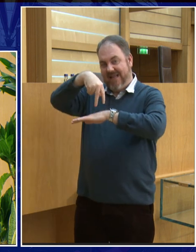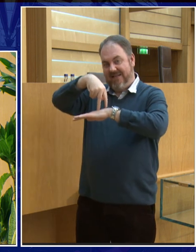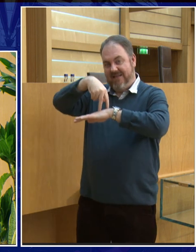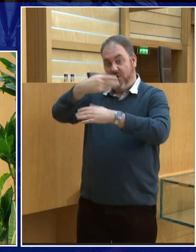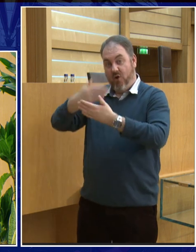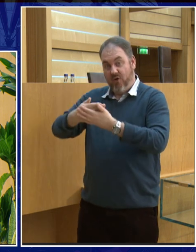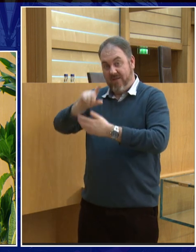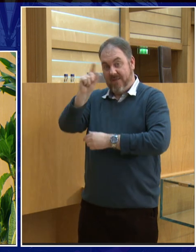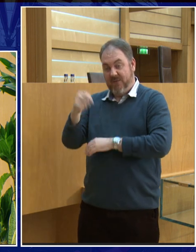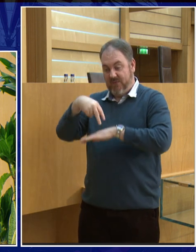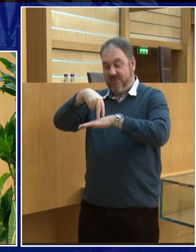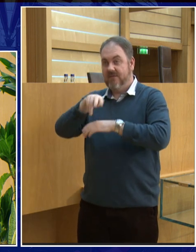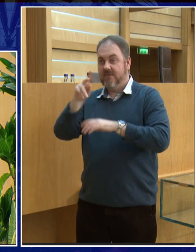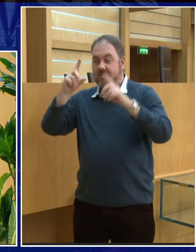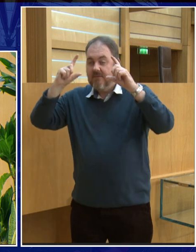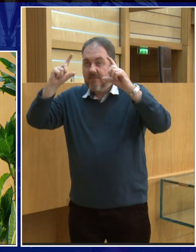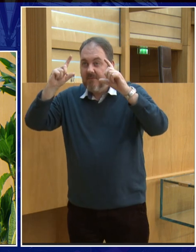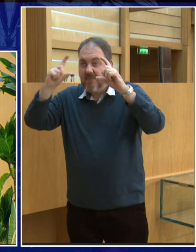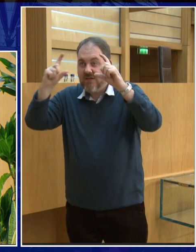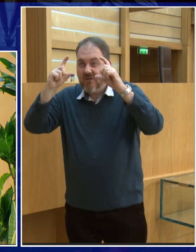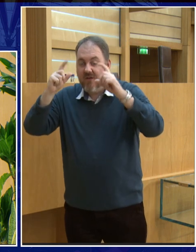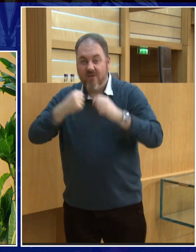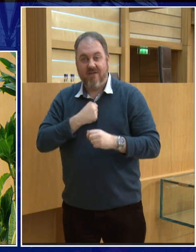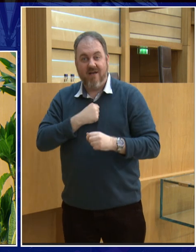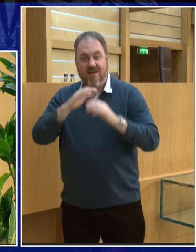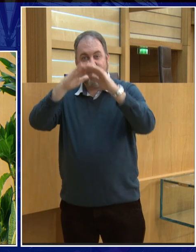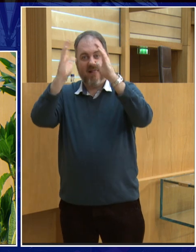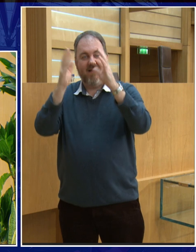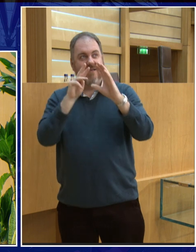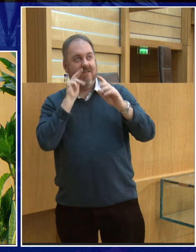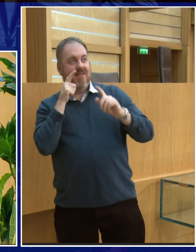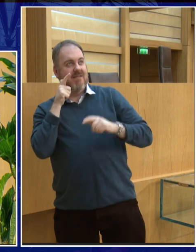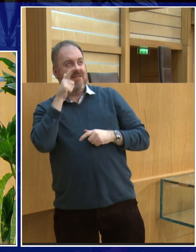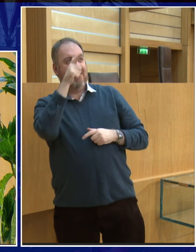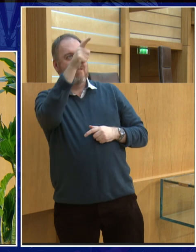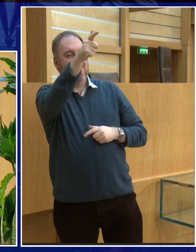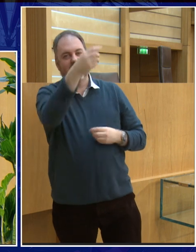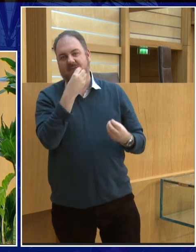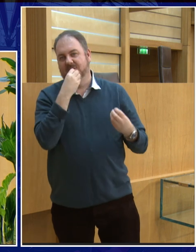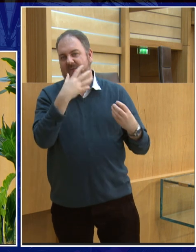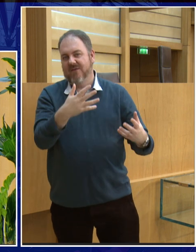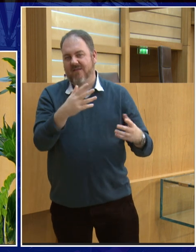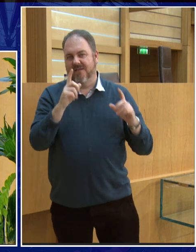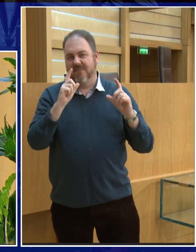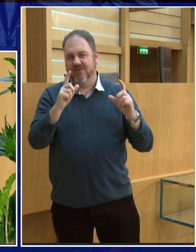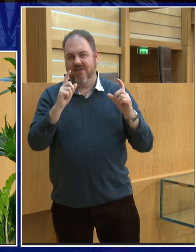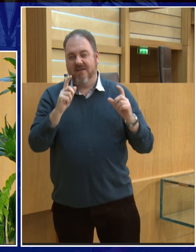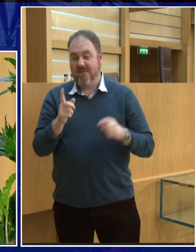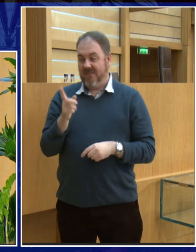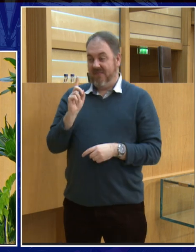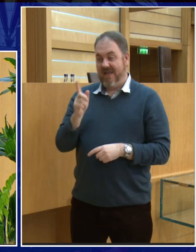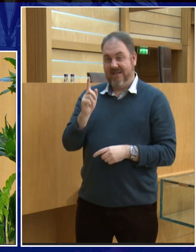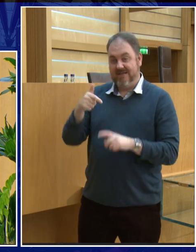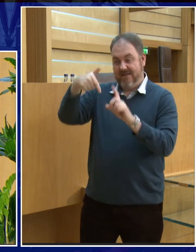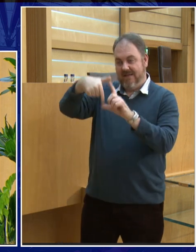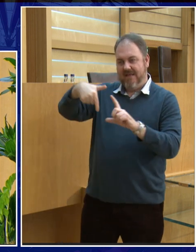rising behind the moon and this is the image I saw in my dream and since then I've always wanted to go out there but this image is quite interesting in